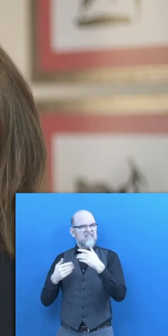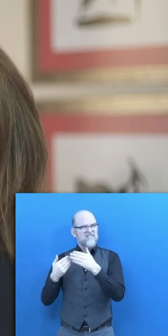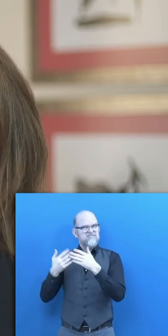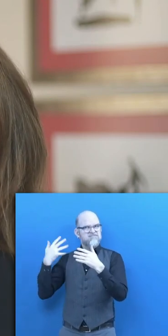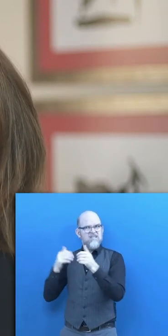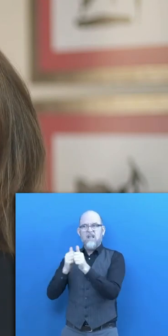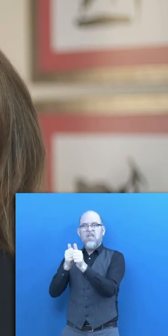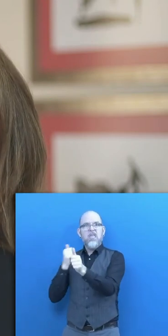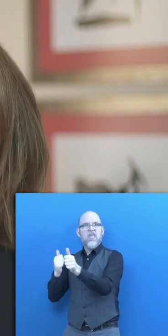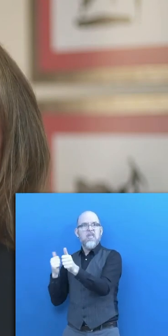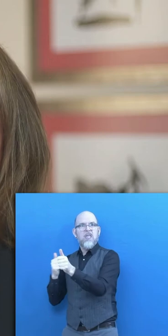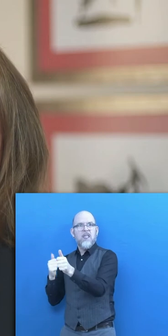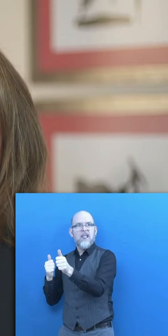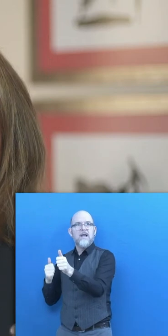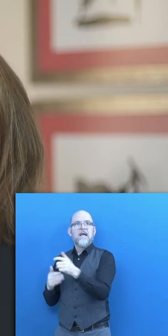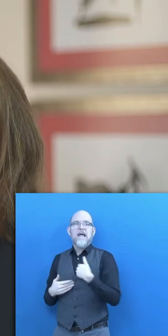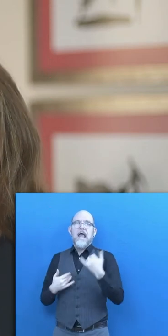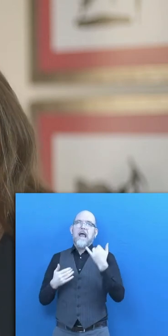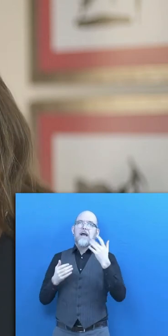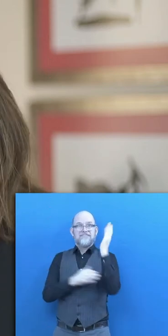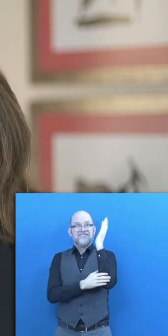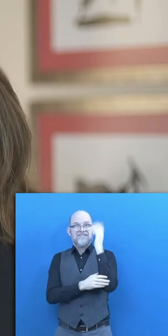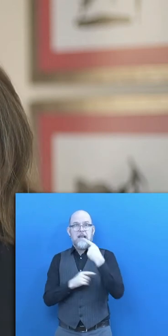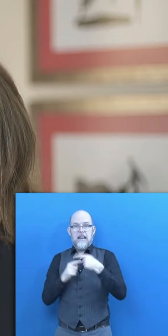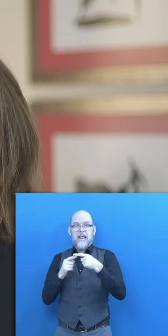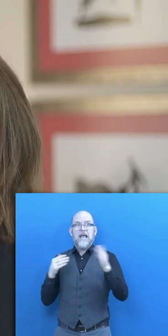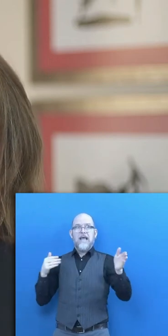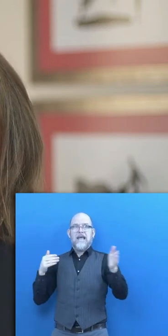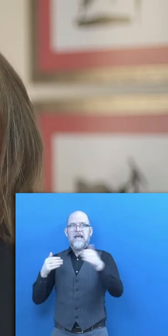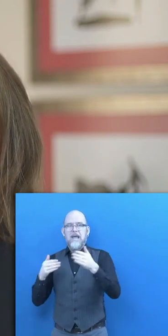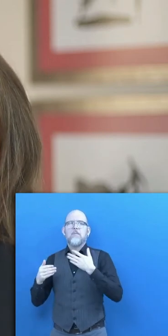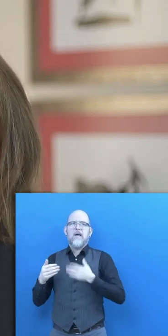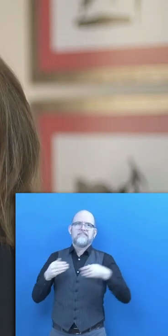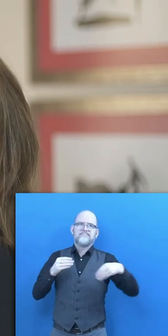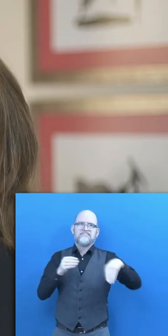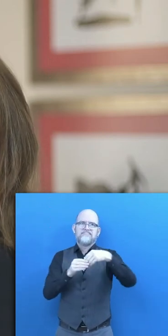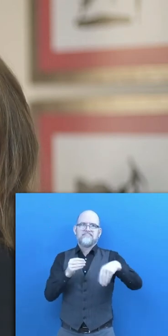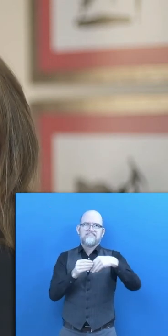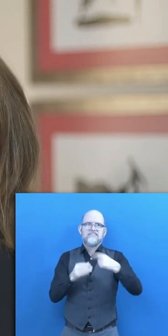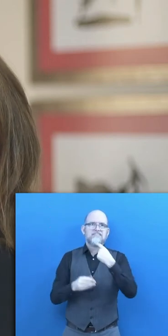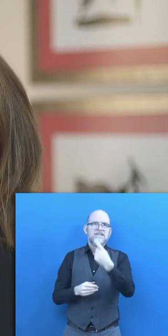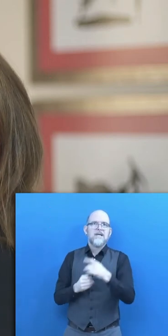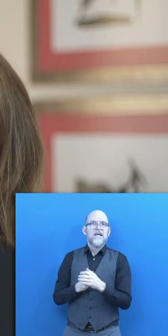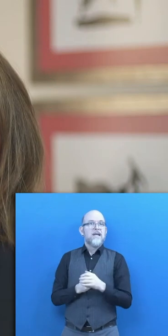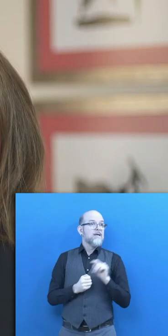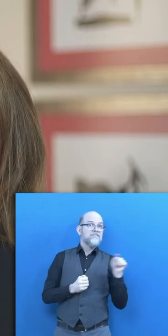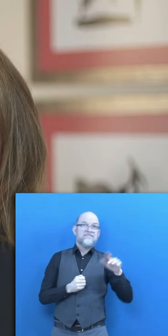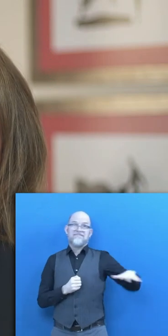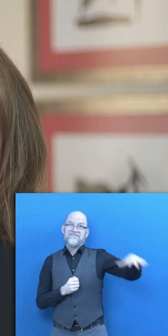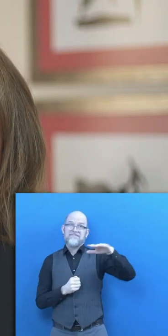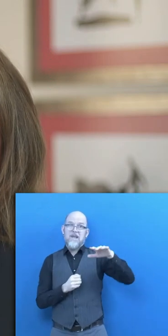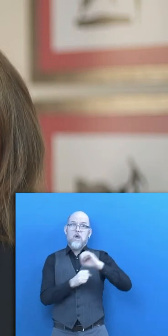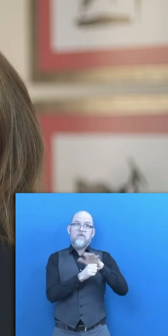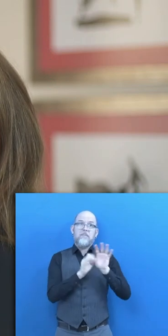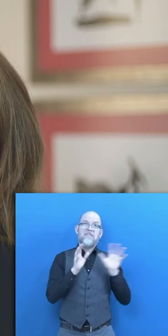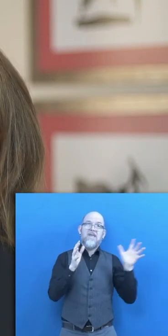left behind? I would like to ask for a couple of remarks before ending my presentation. We have seen that